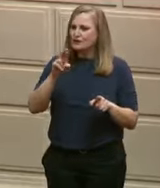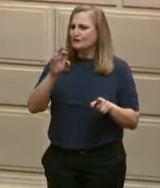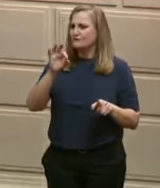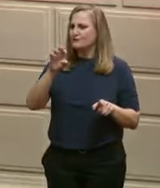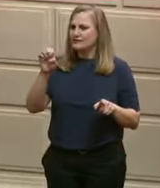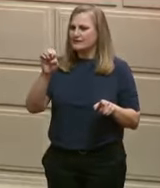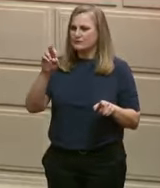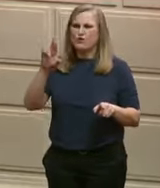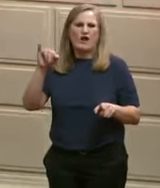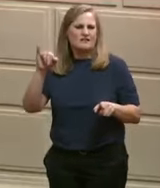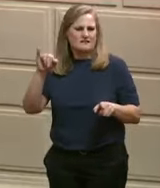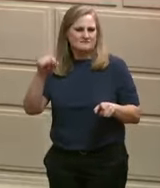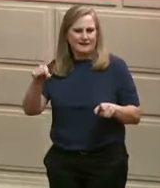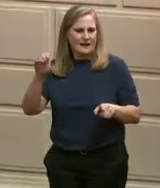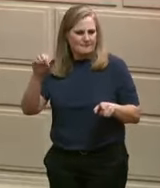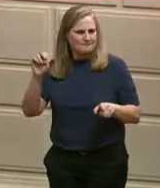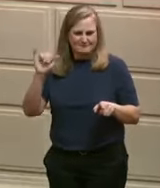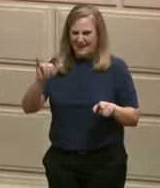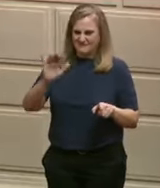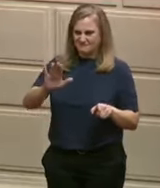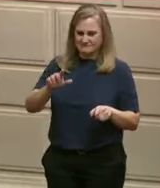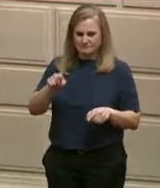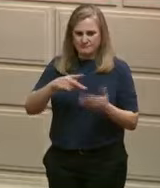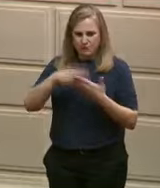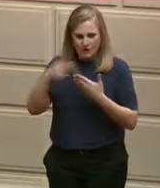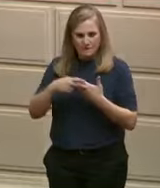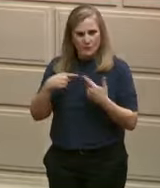to make sure that this beautiful state is beautiful.